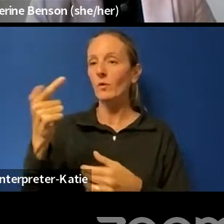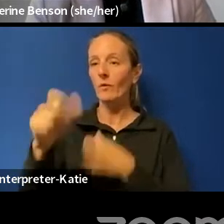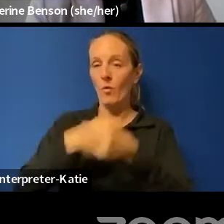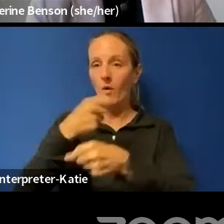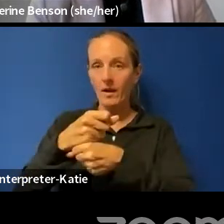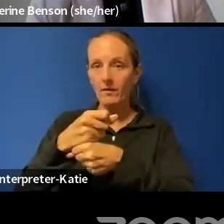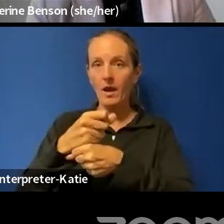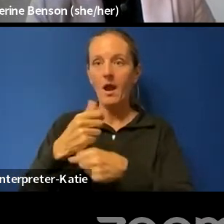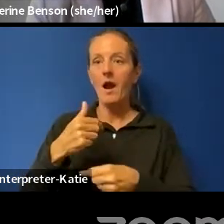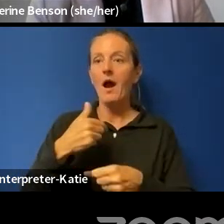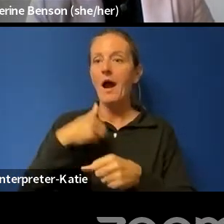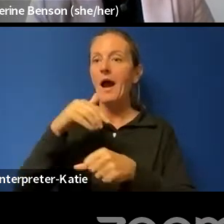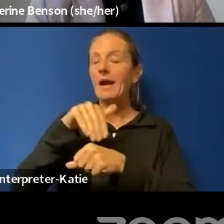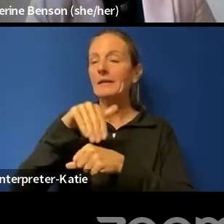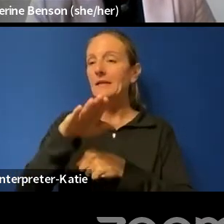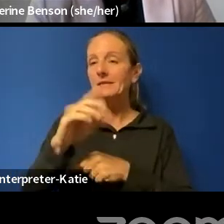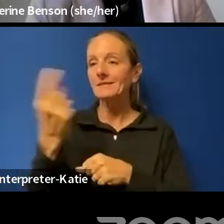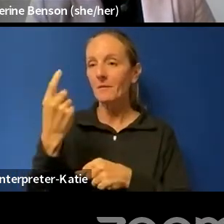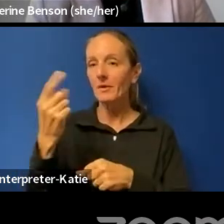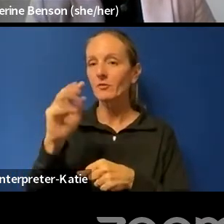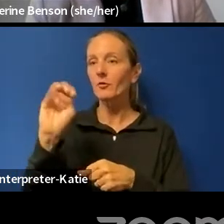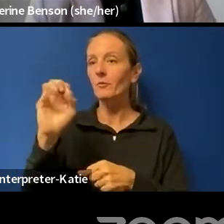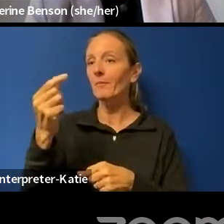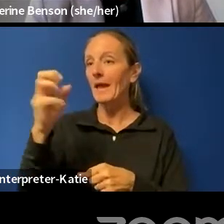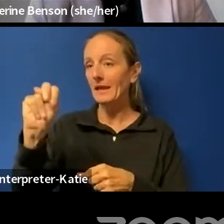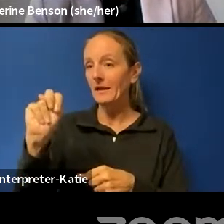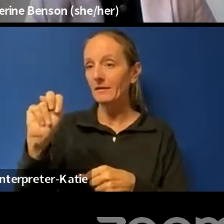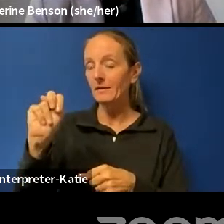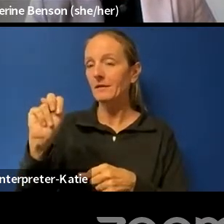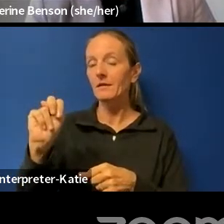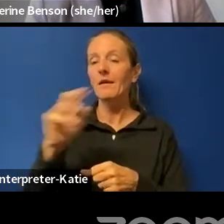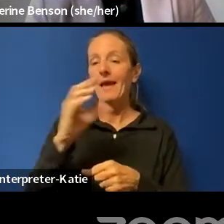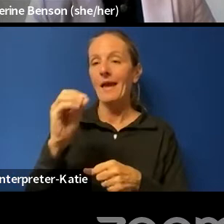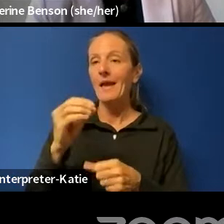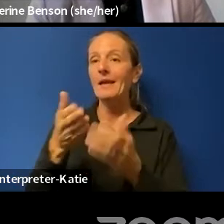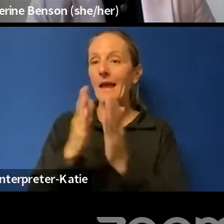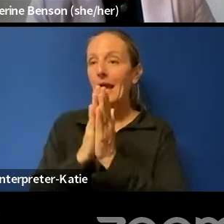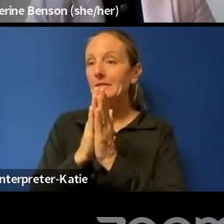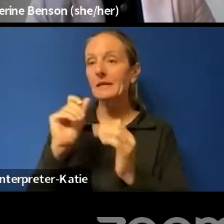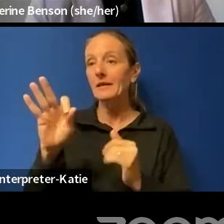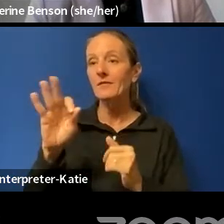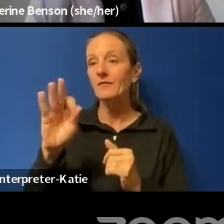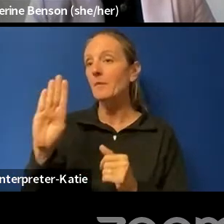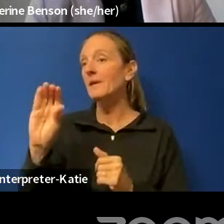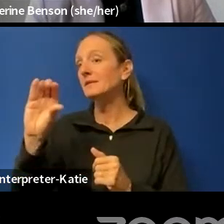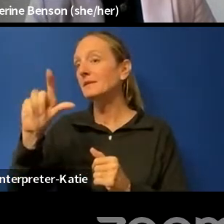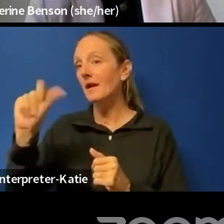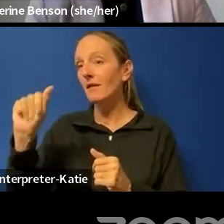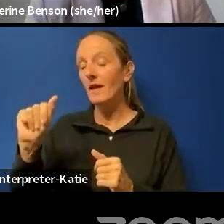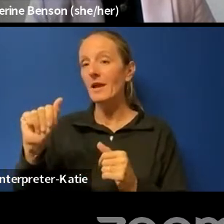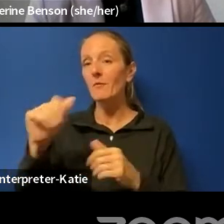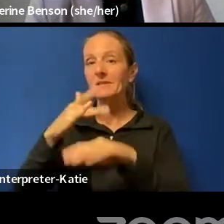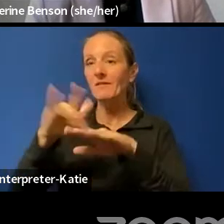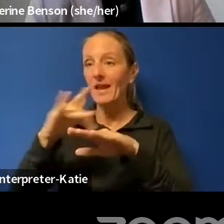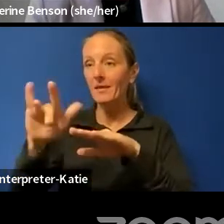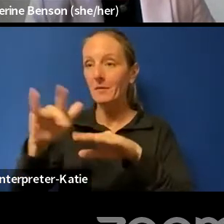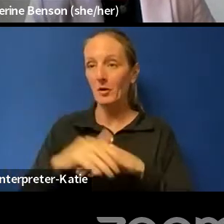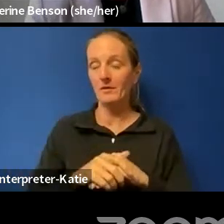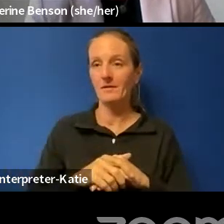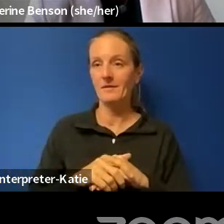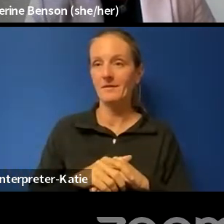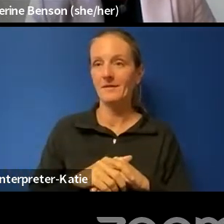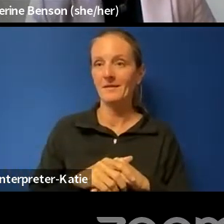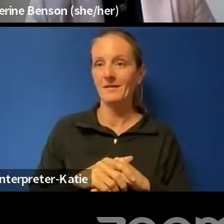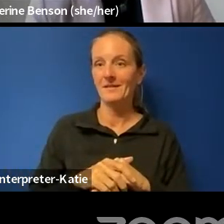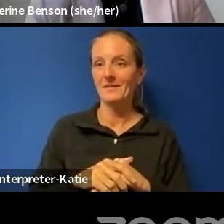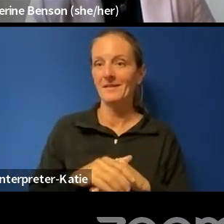out of the blue, uh, just asking if the BCCLA would be available. Um, and we eventually need their assistance. Yes, a